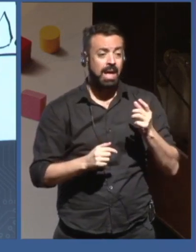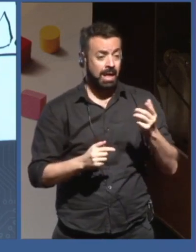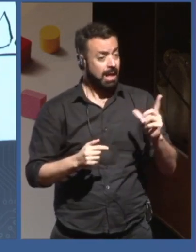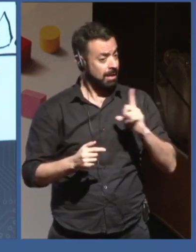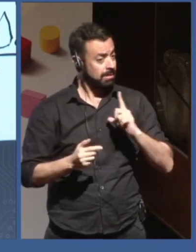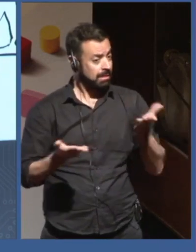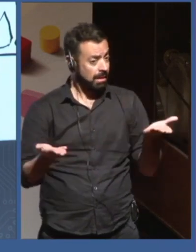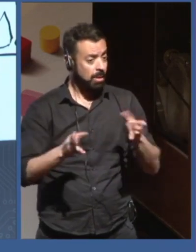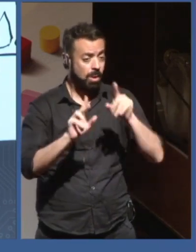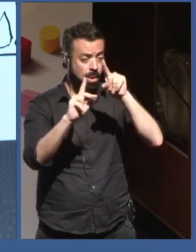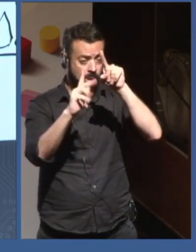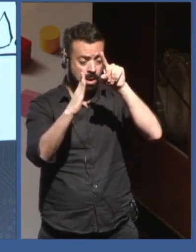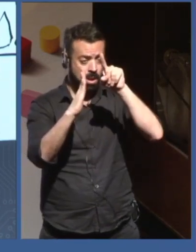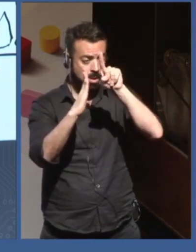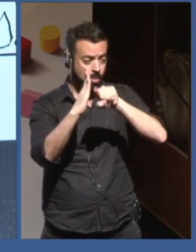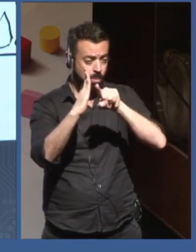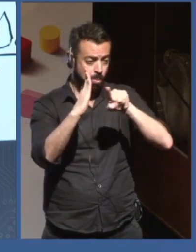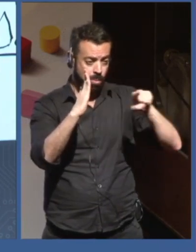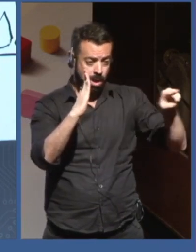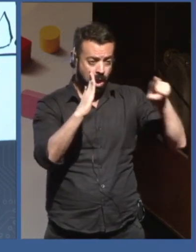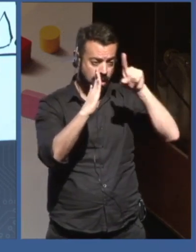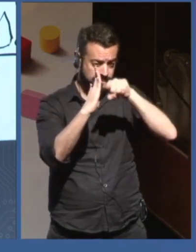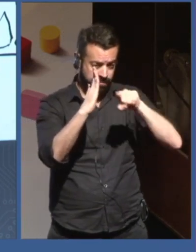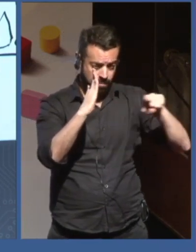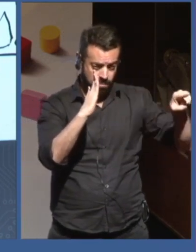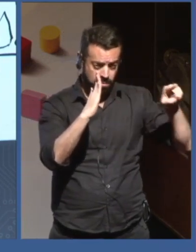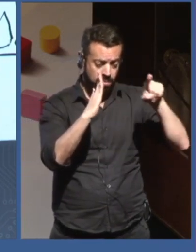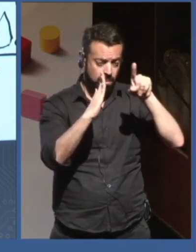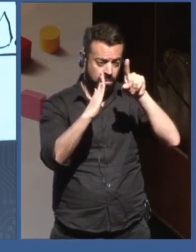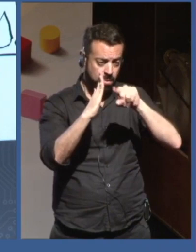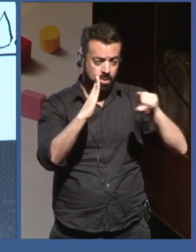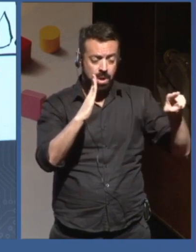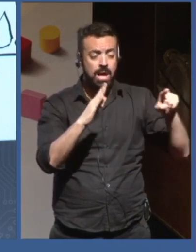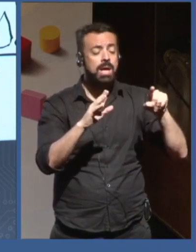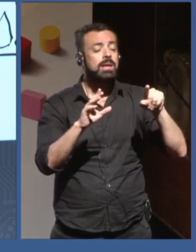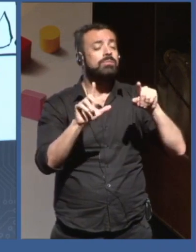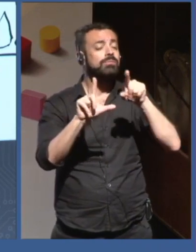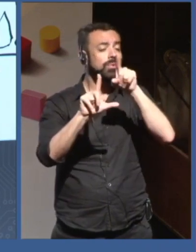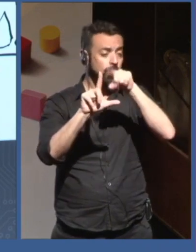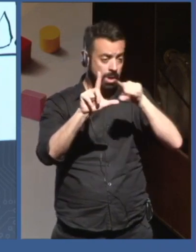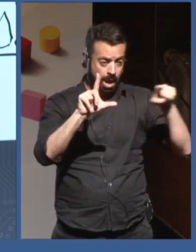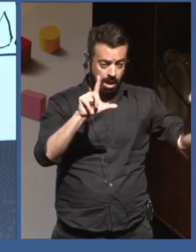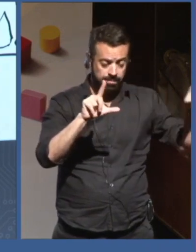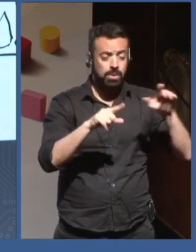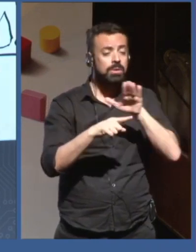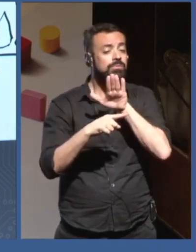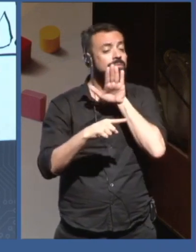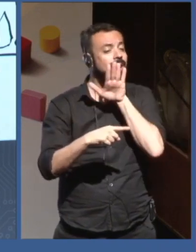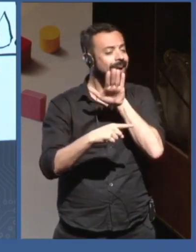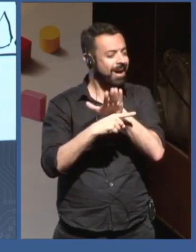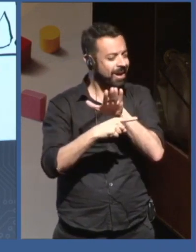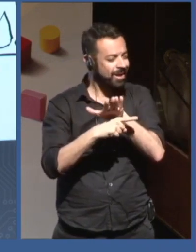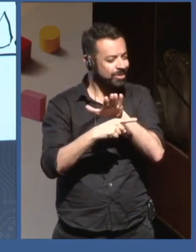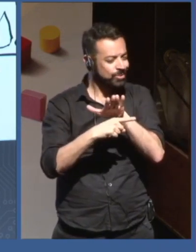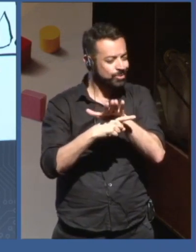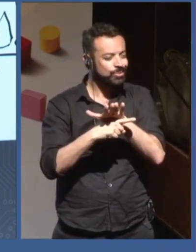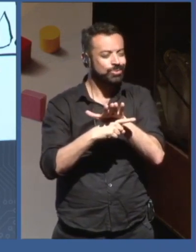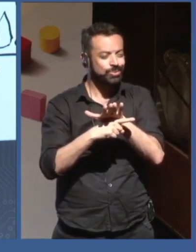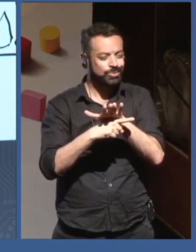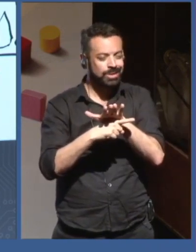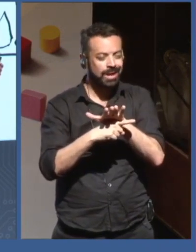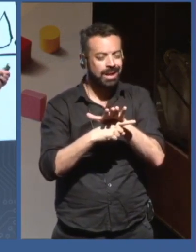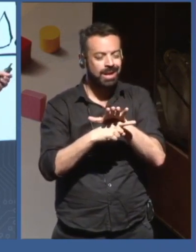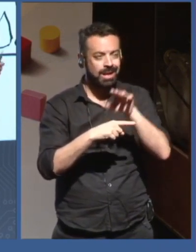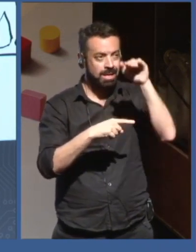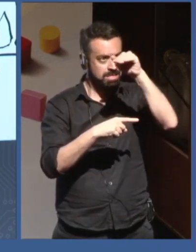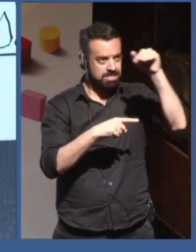between the quality of statistics here on the x-axis and the level of development on the y-axis here,